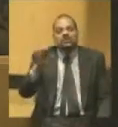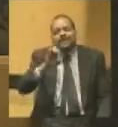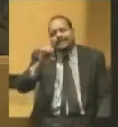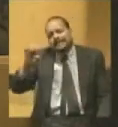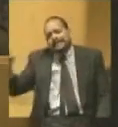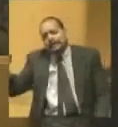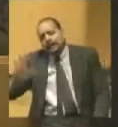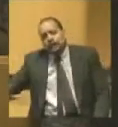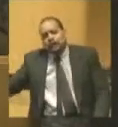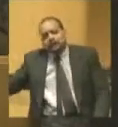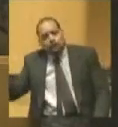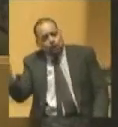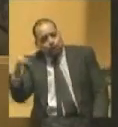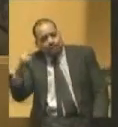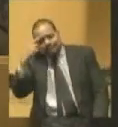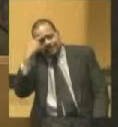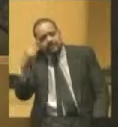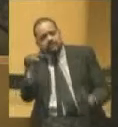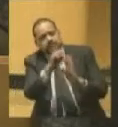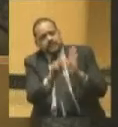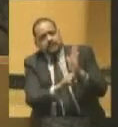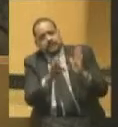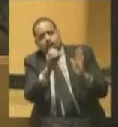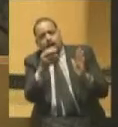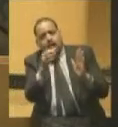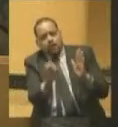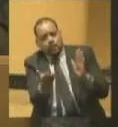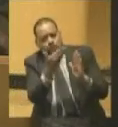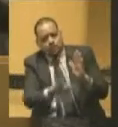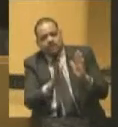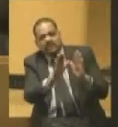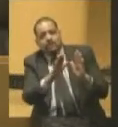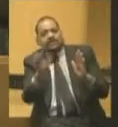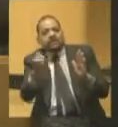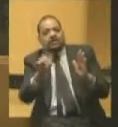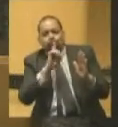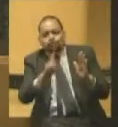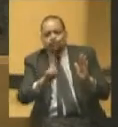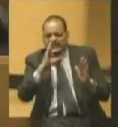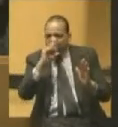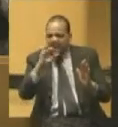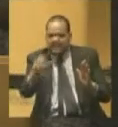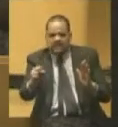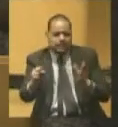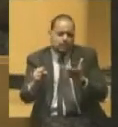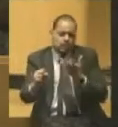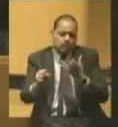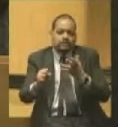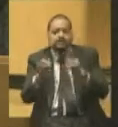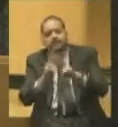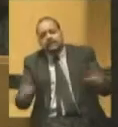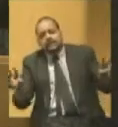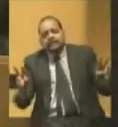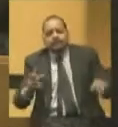ended up thinking of the Democrats in Ohio as infatuated with peace, as besotted with